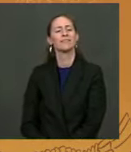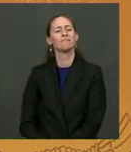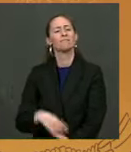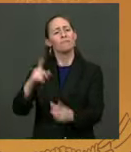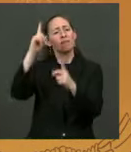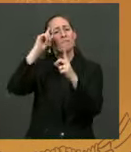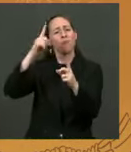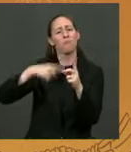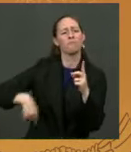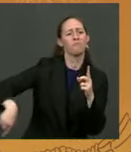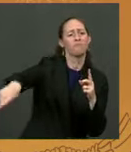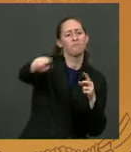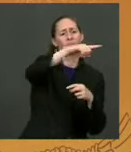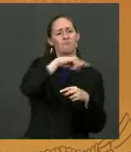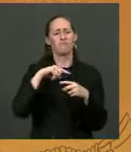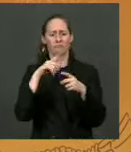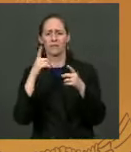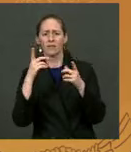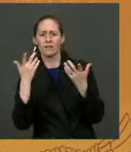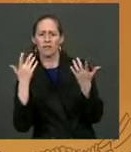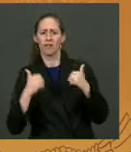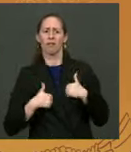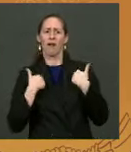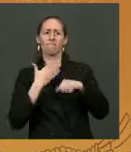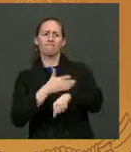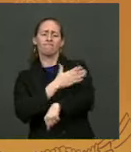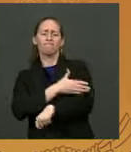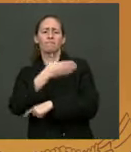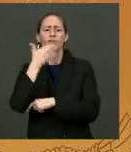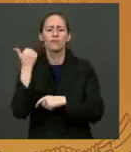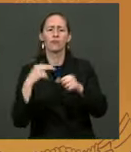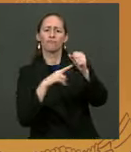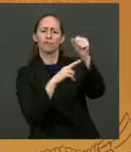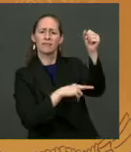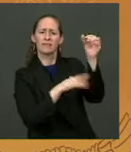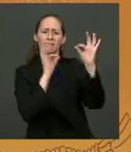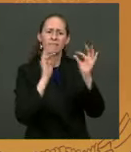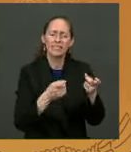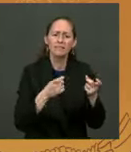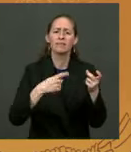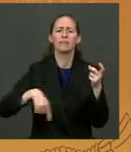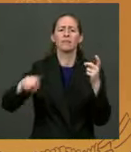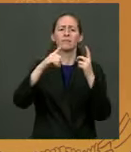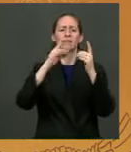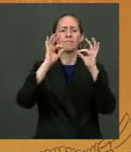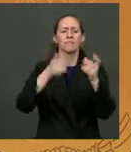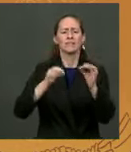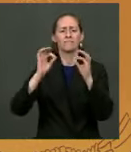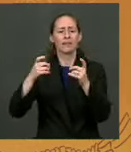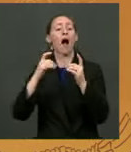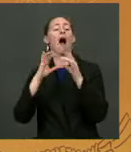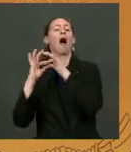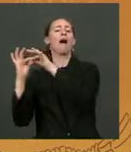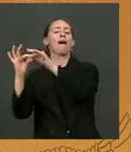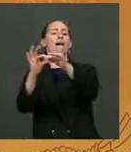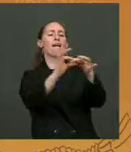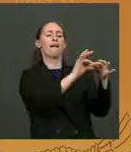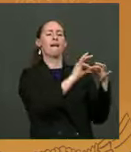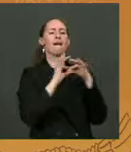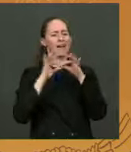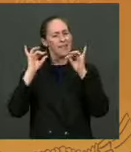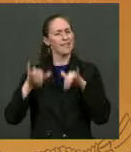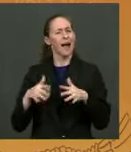breaches repaired, nation made whole. And that's the America I know, a great nation, because we're good people.